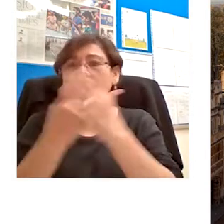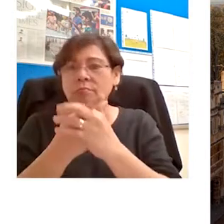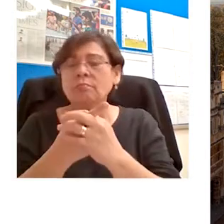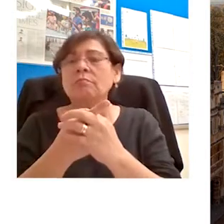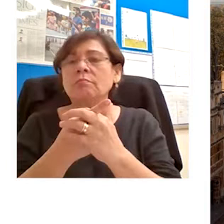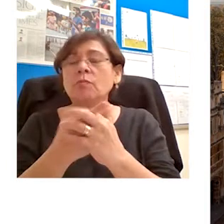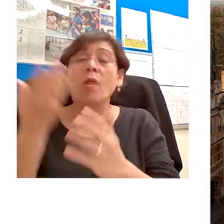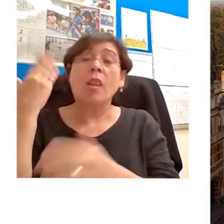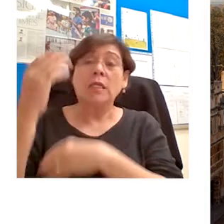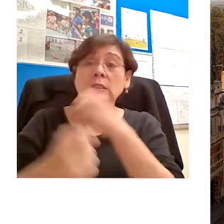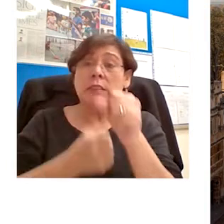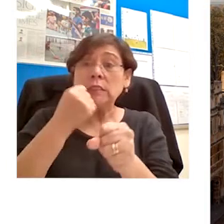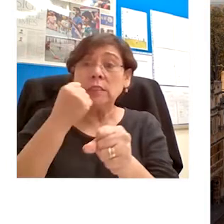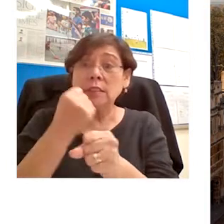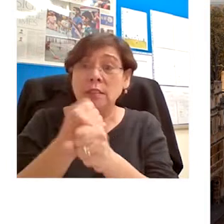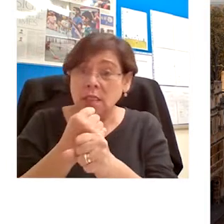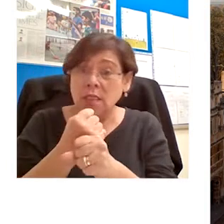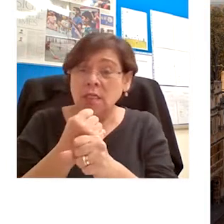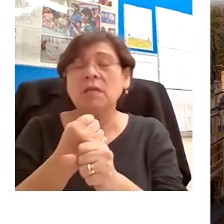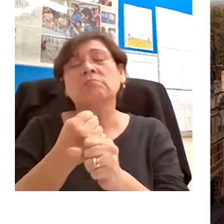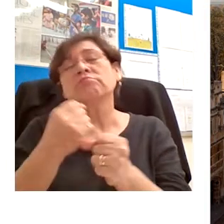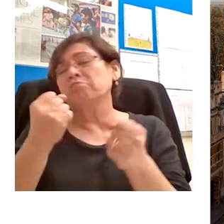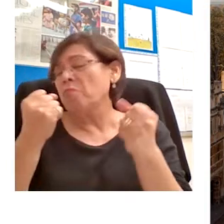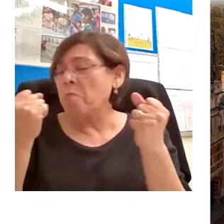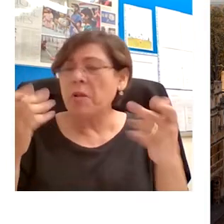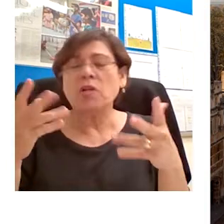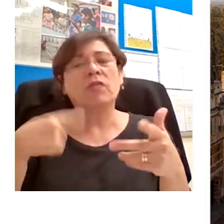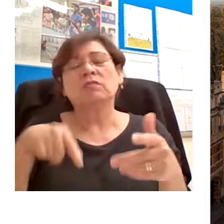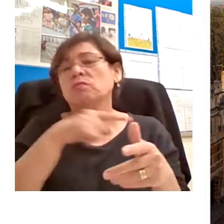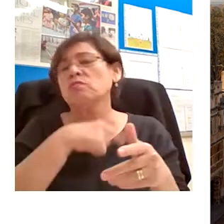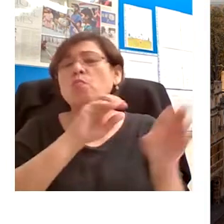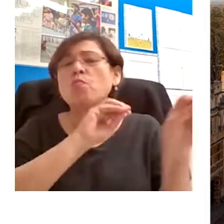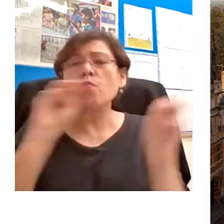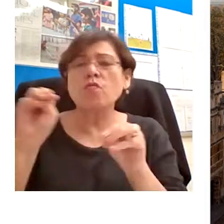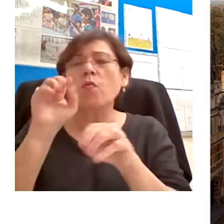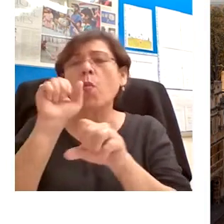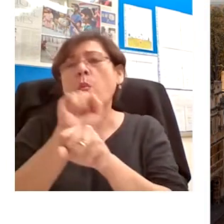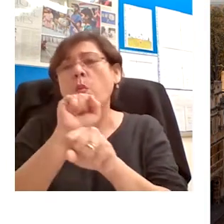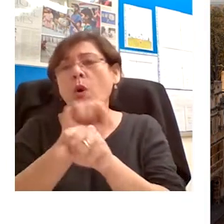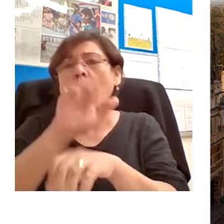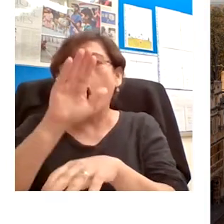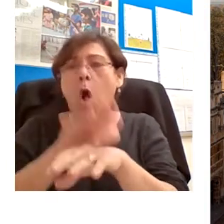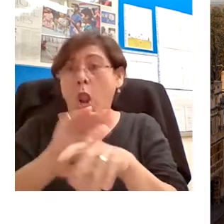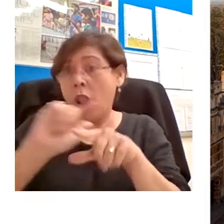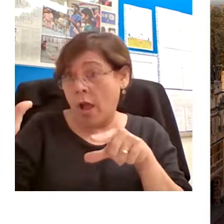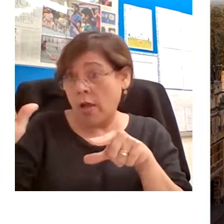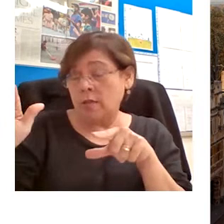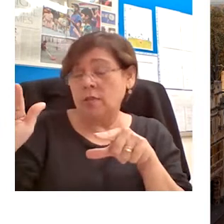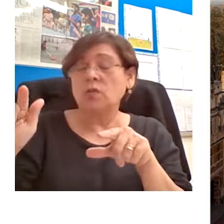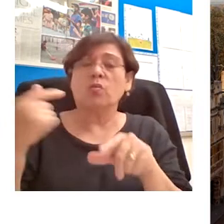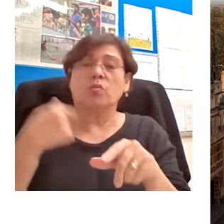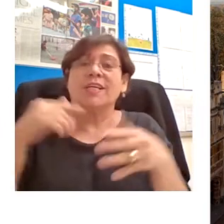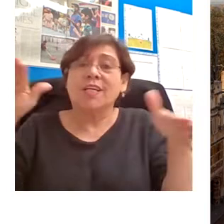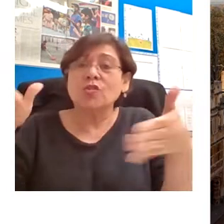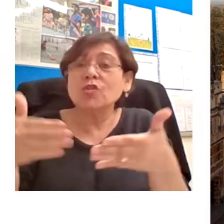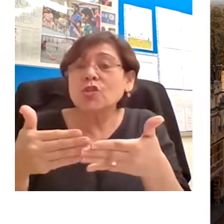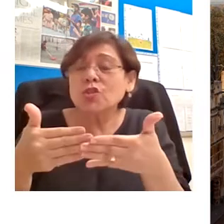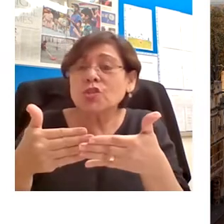most of us had to move much of our work online, we introduced the virtual format to these lectures.